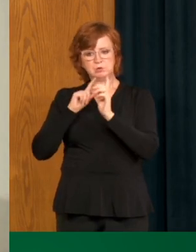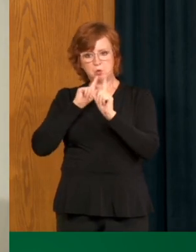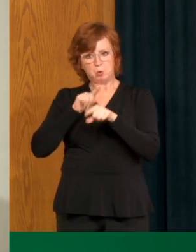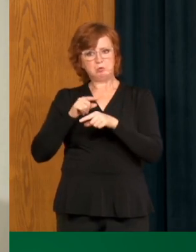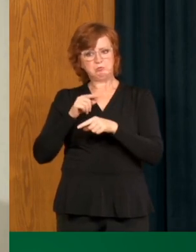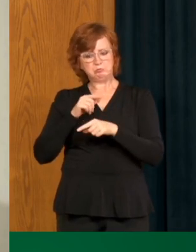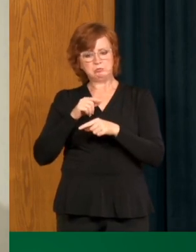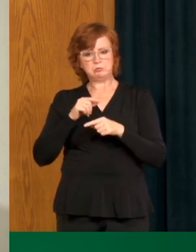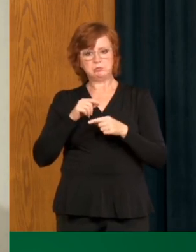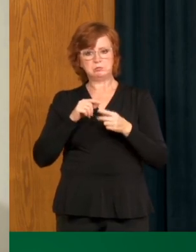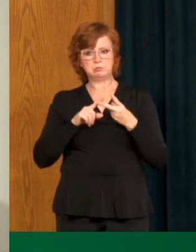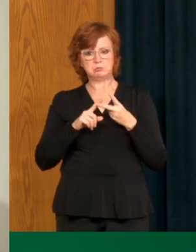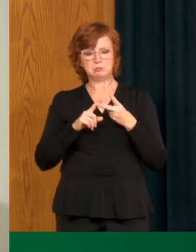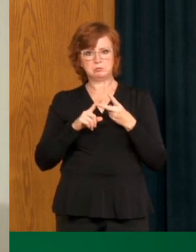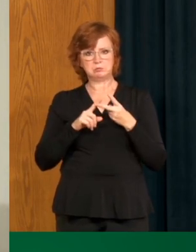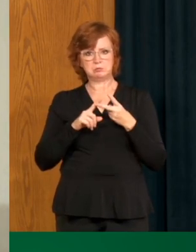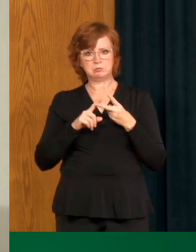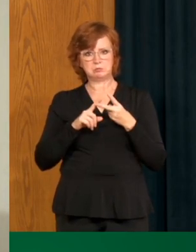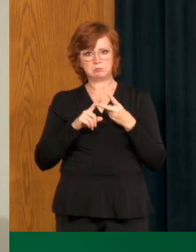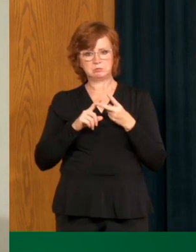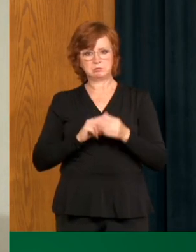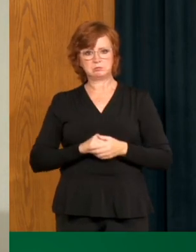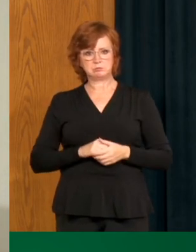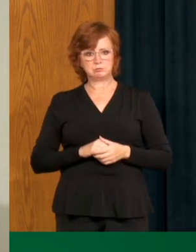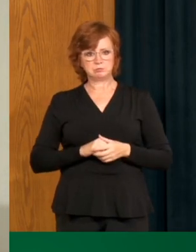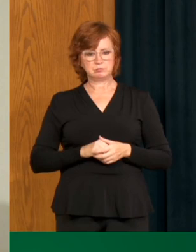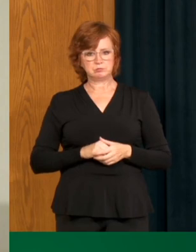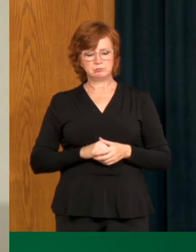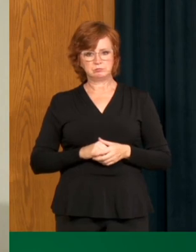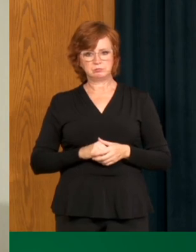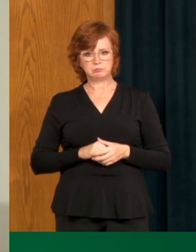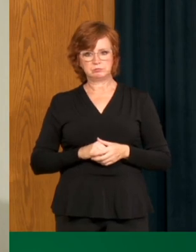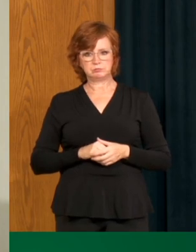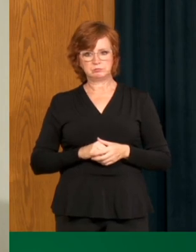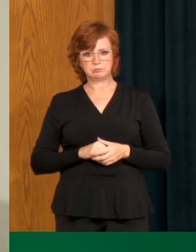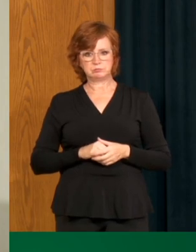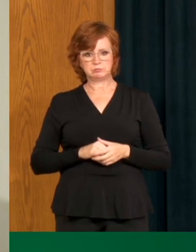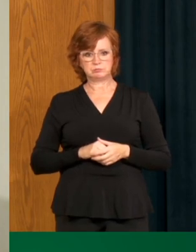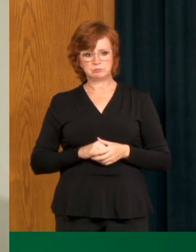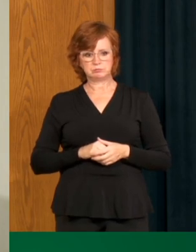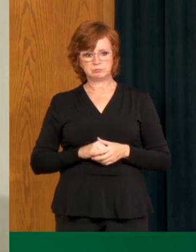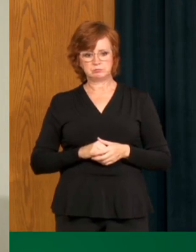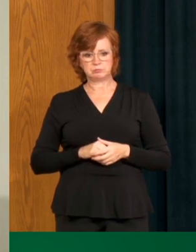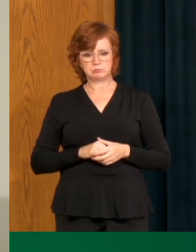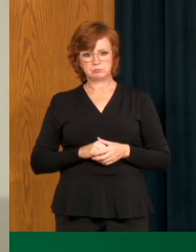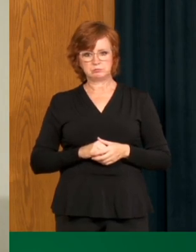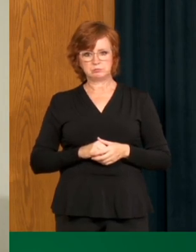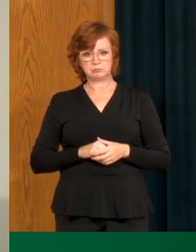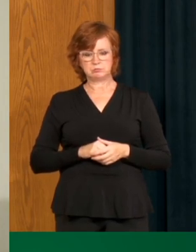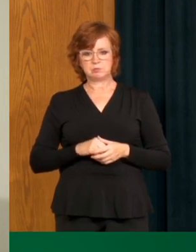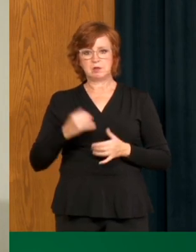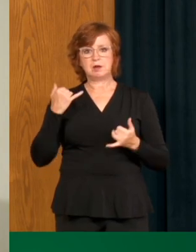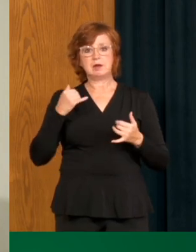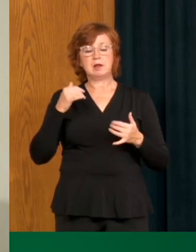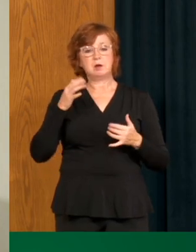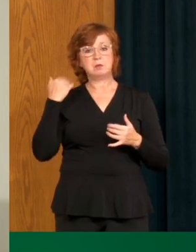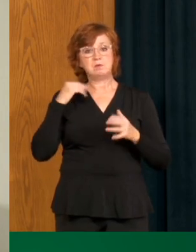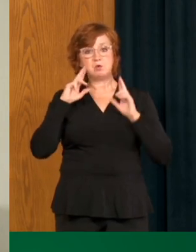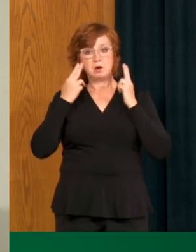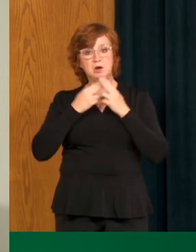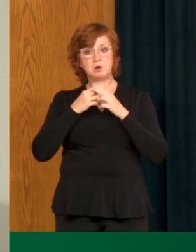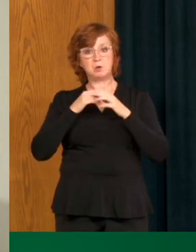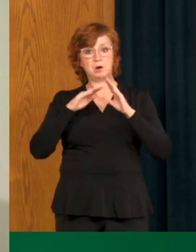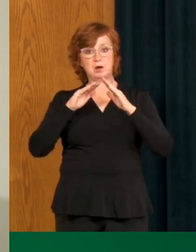recognize the fact that we have now had a number of colonies that maybe had significant infections before that are now at zero or maybe have one case left. So,